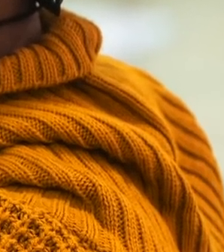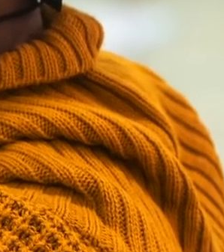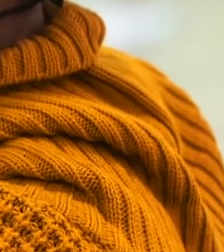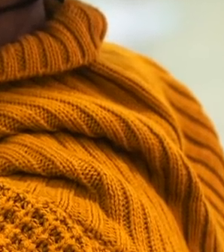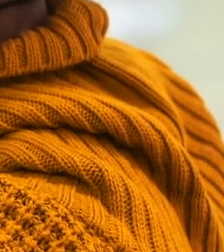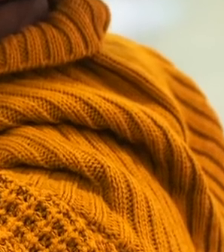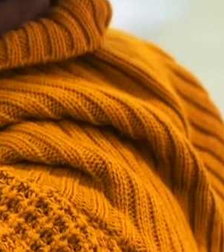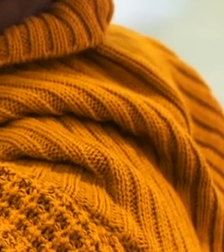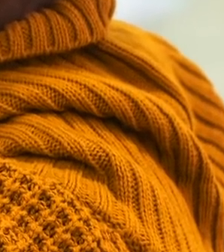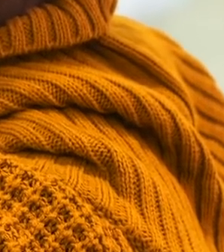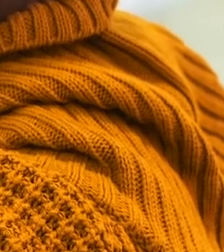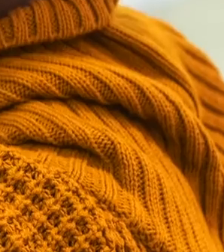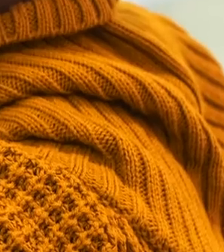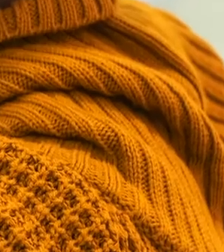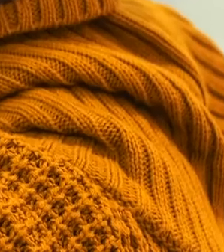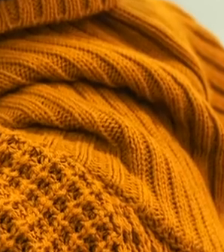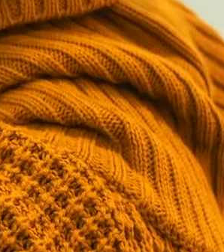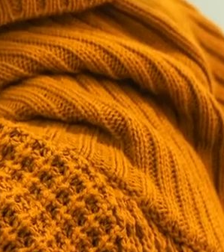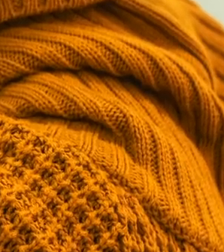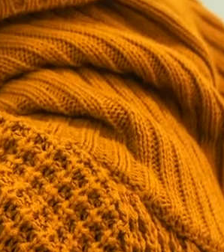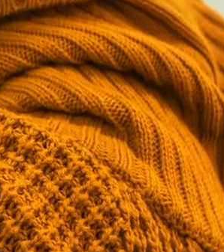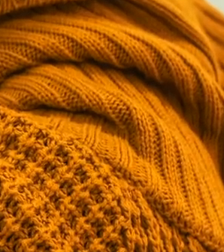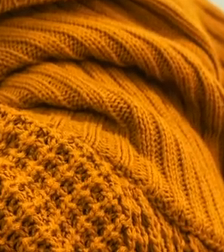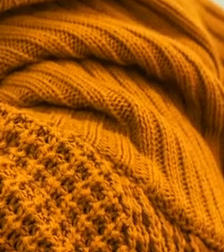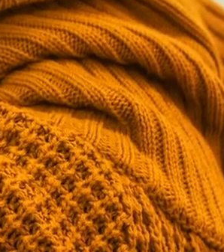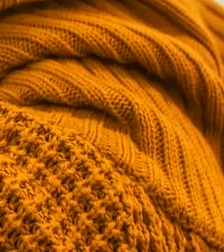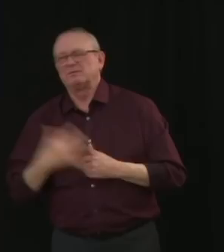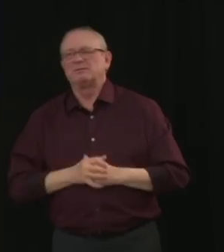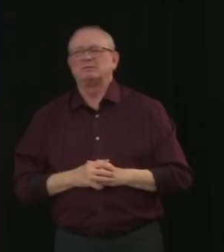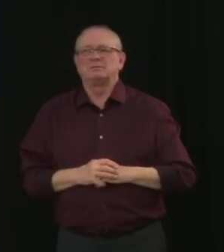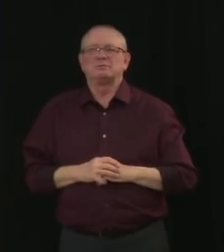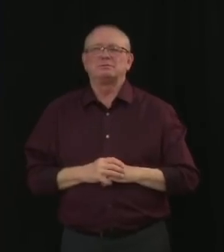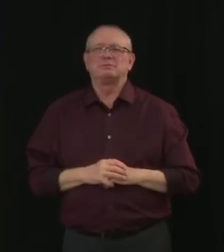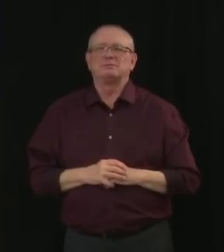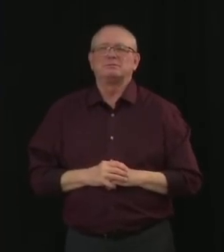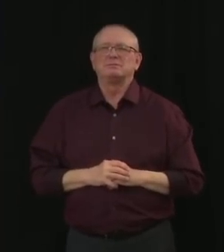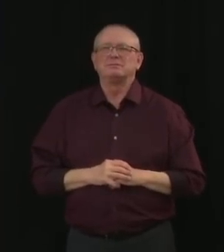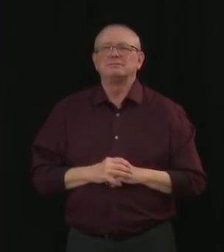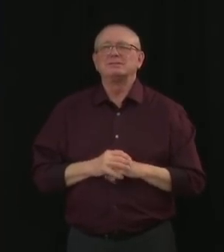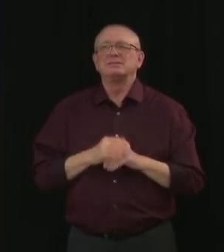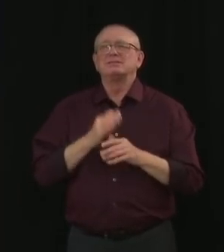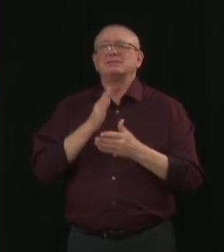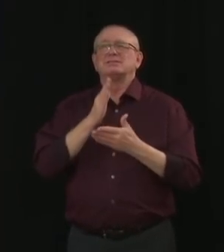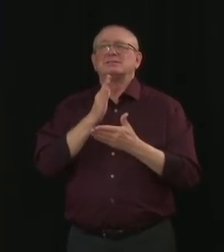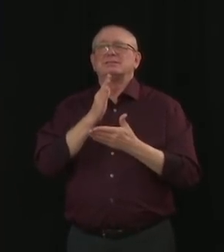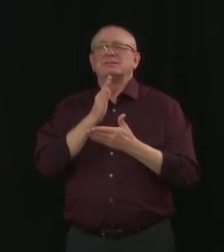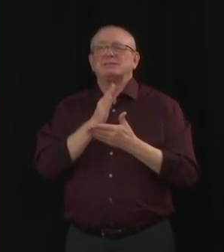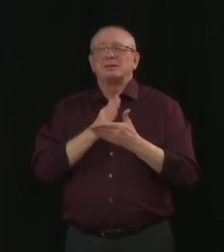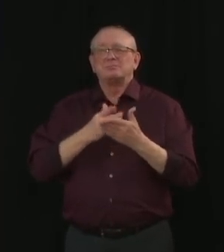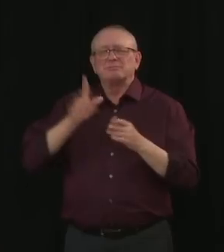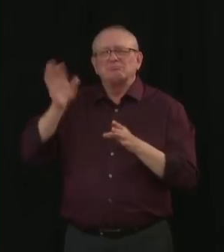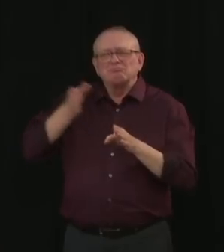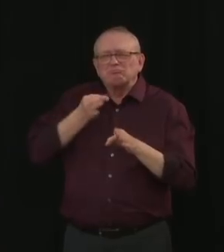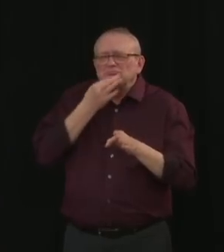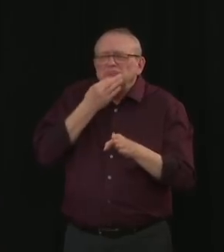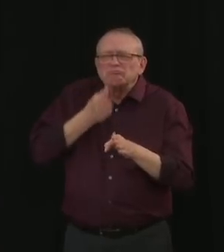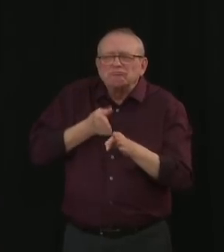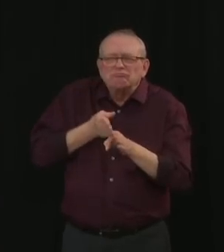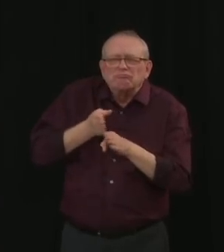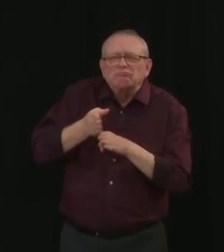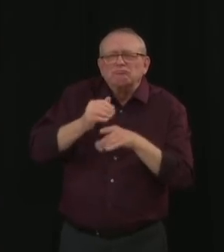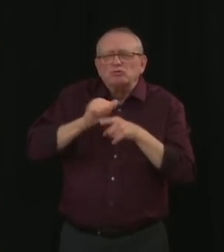provinces. However, even with our trained professionals, it is not always possible to get six doses from every vial.